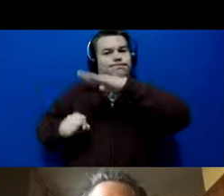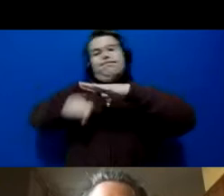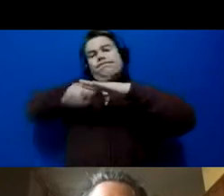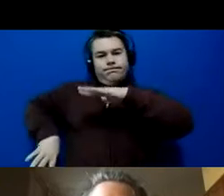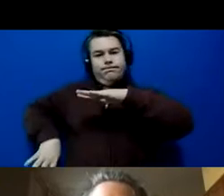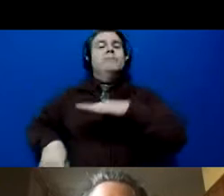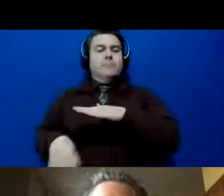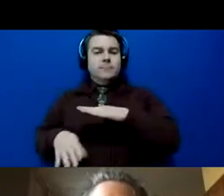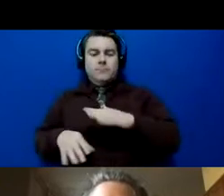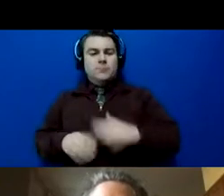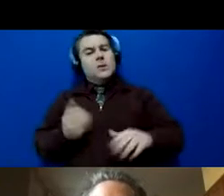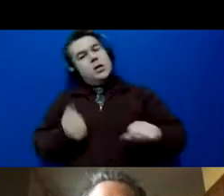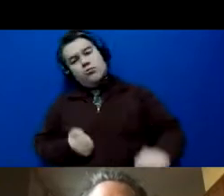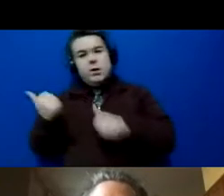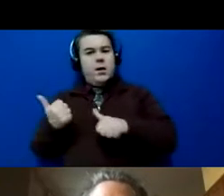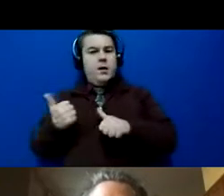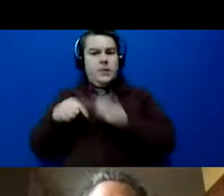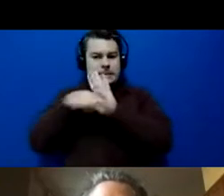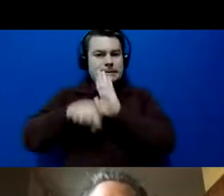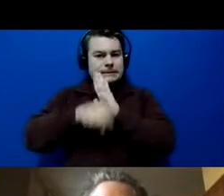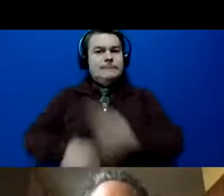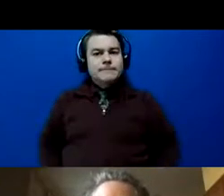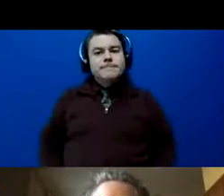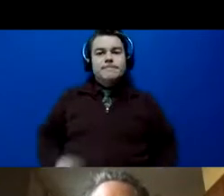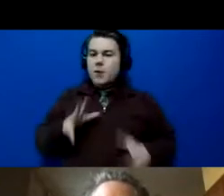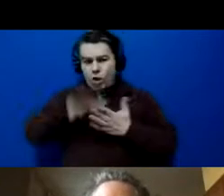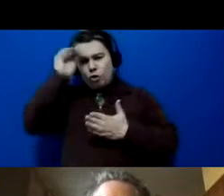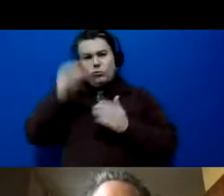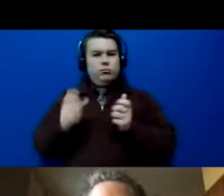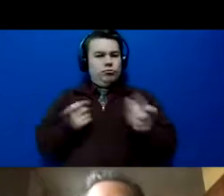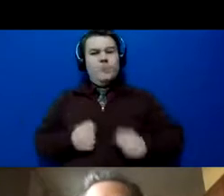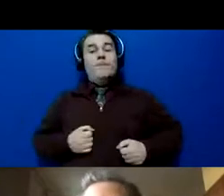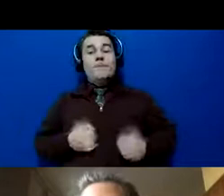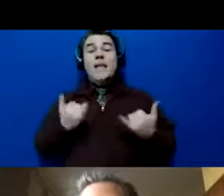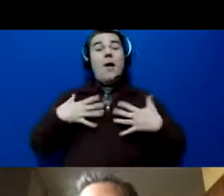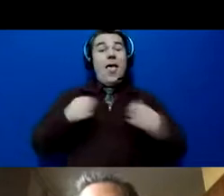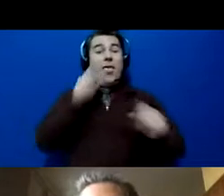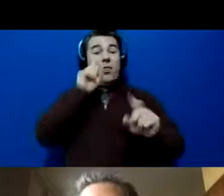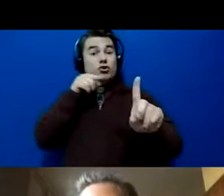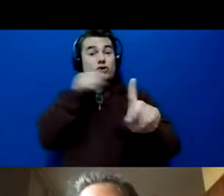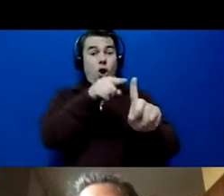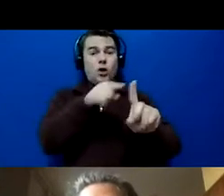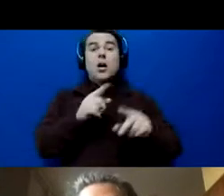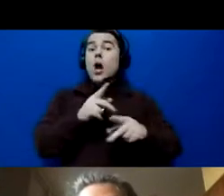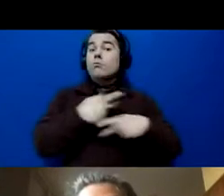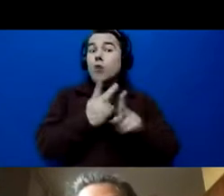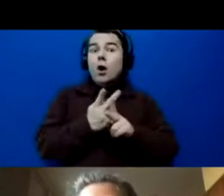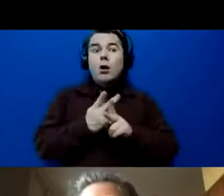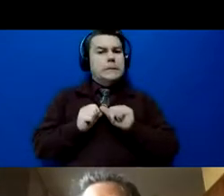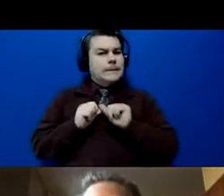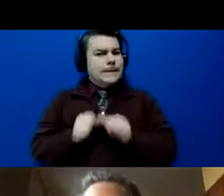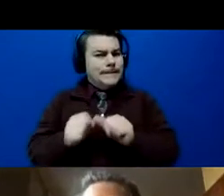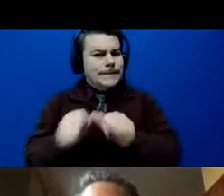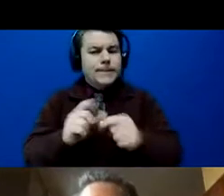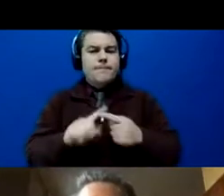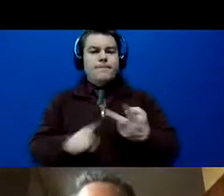negativity and learn how to control it better. All right. Our health target, taking our products consistently, going for